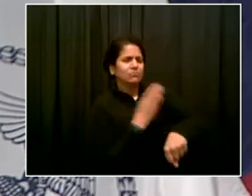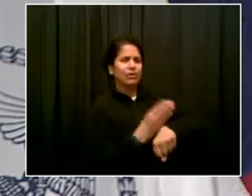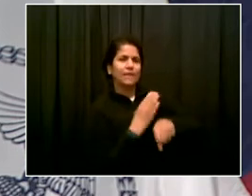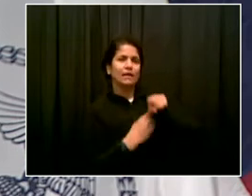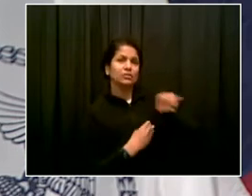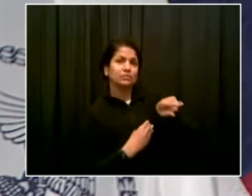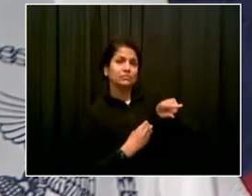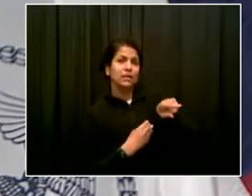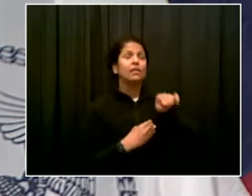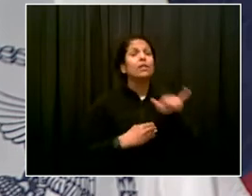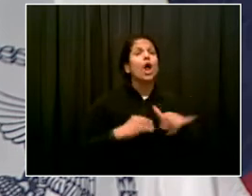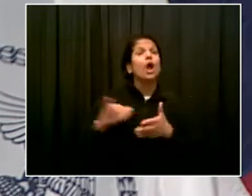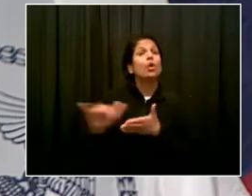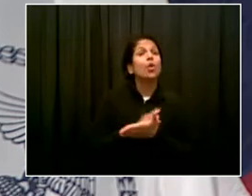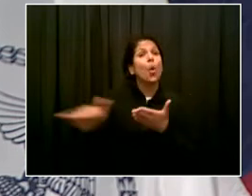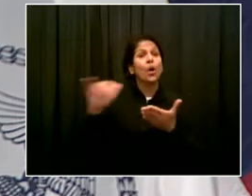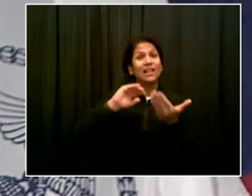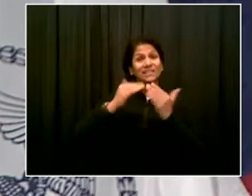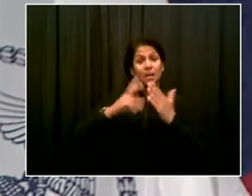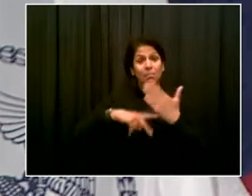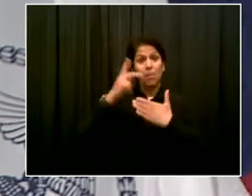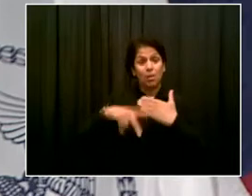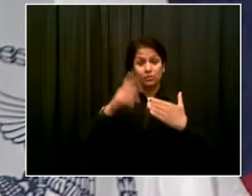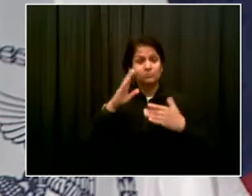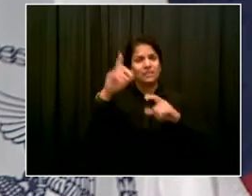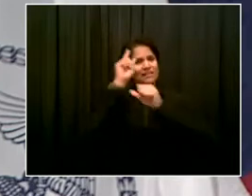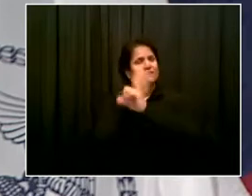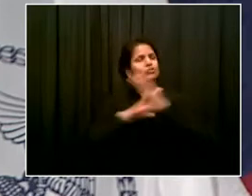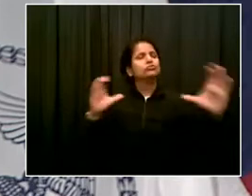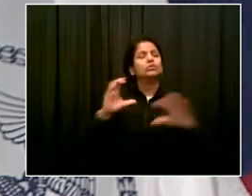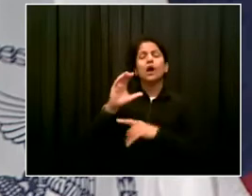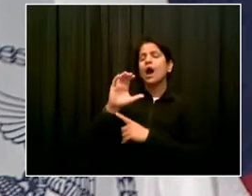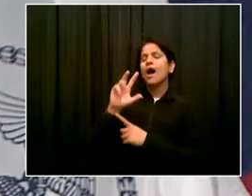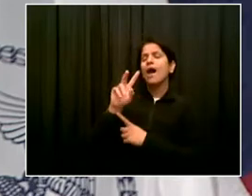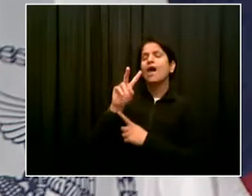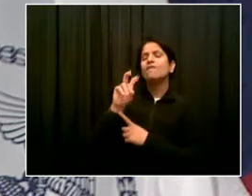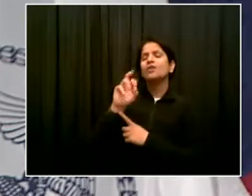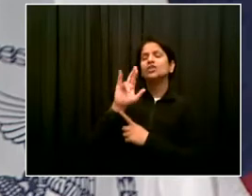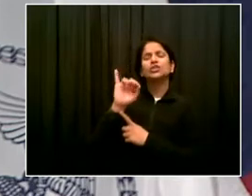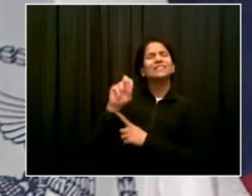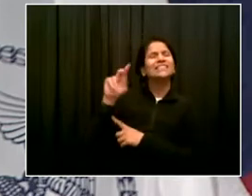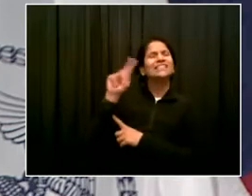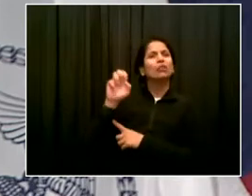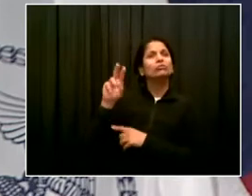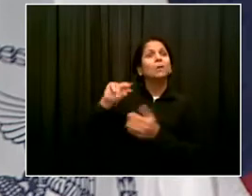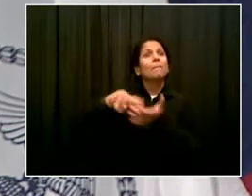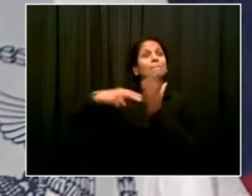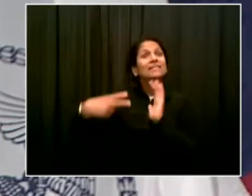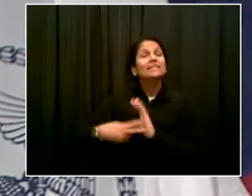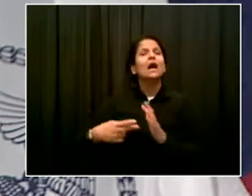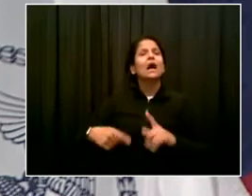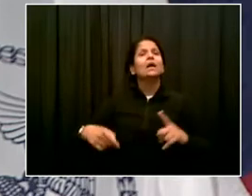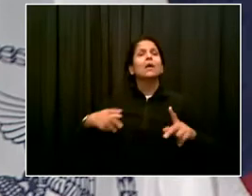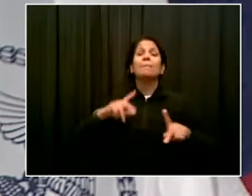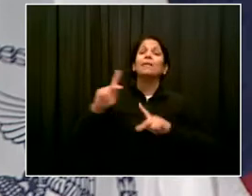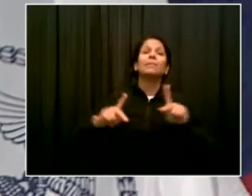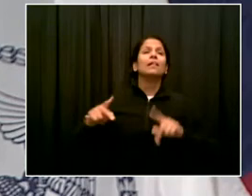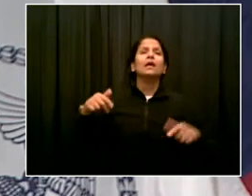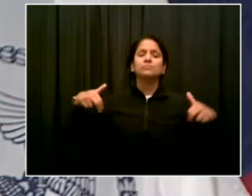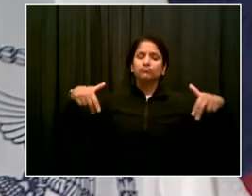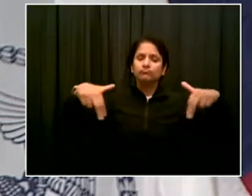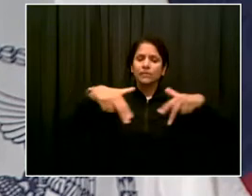folks who are not just in cars and protecting them. And I think overwhelmingly, the approach we're taking has worked,